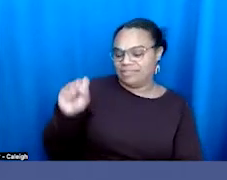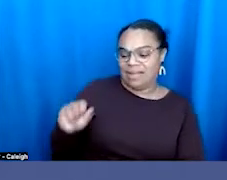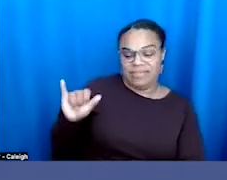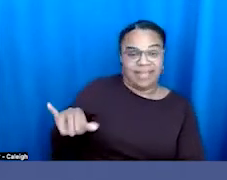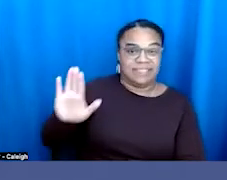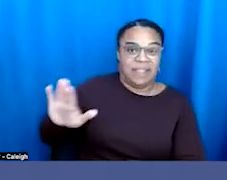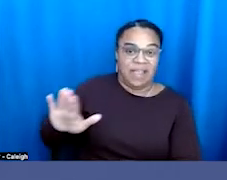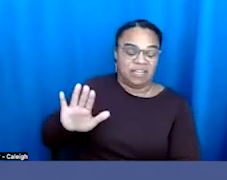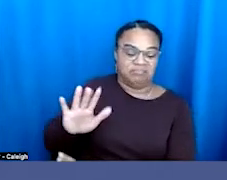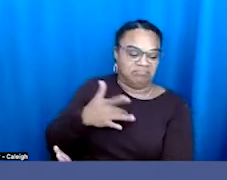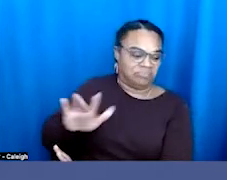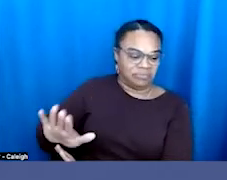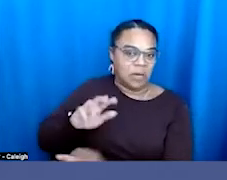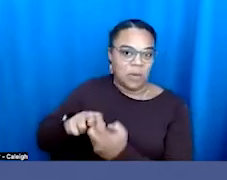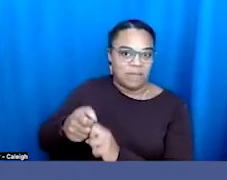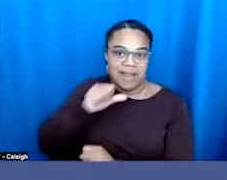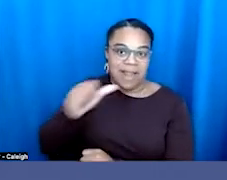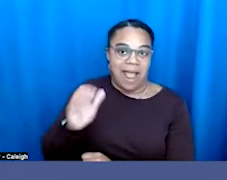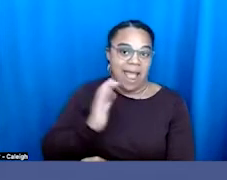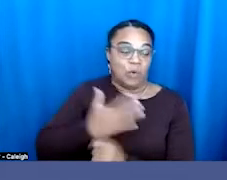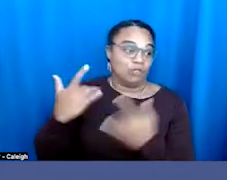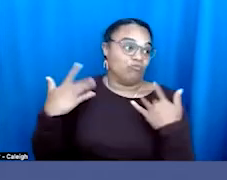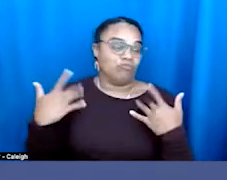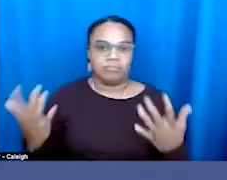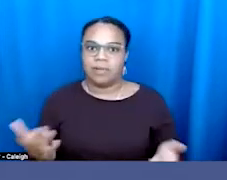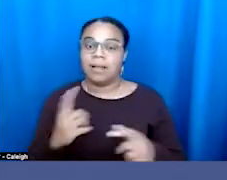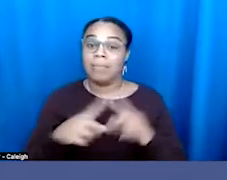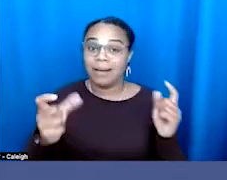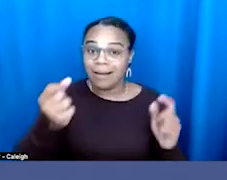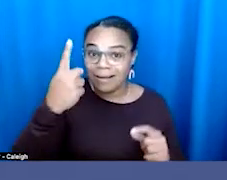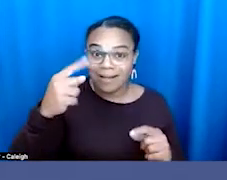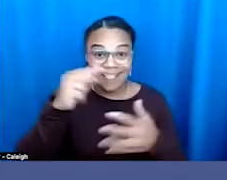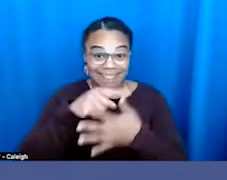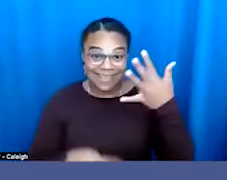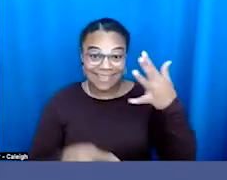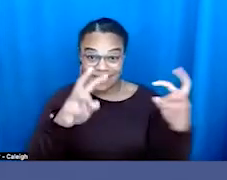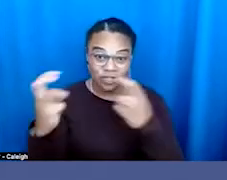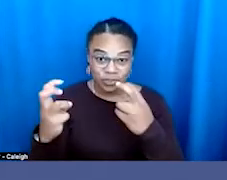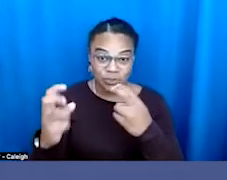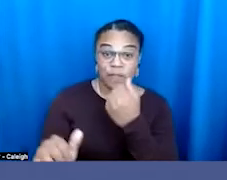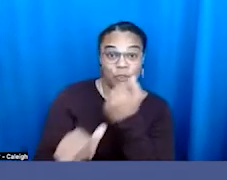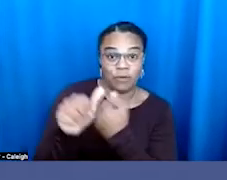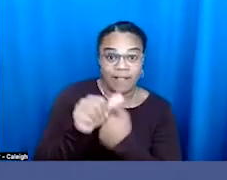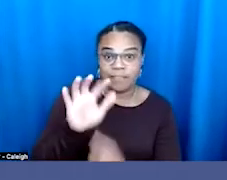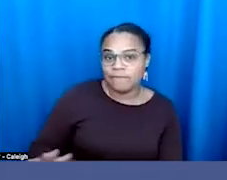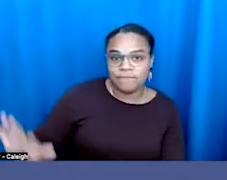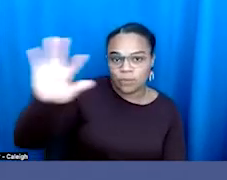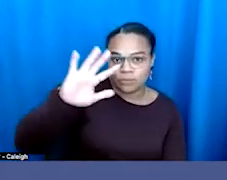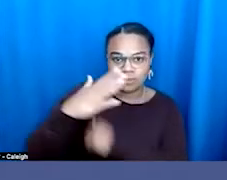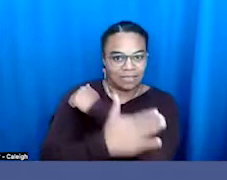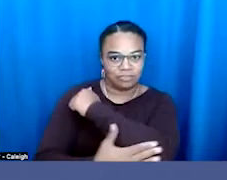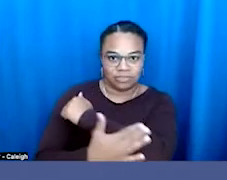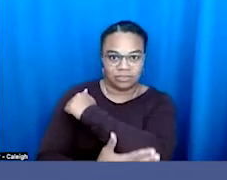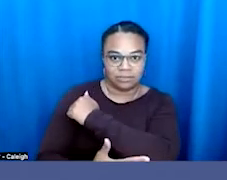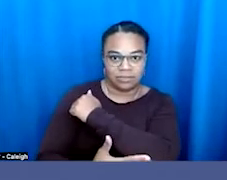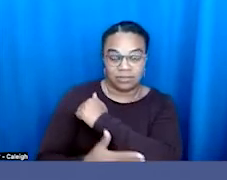actually these things are, um, big threats all around the country. Um, our opposition is